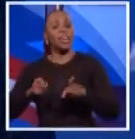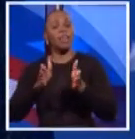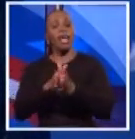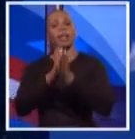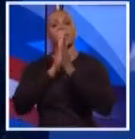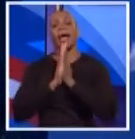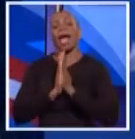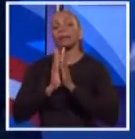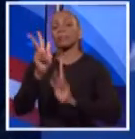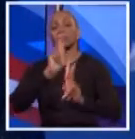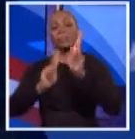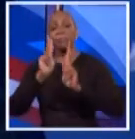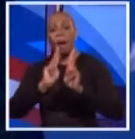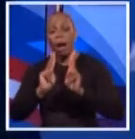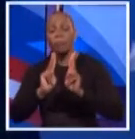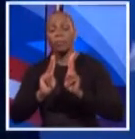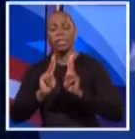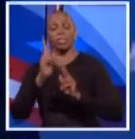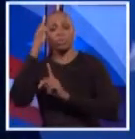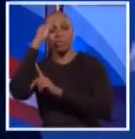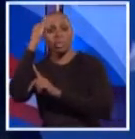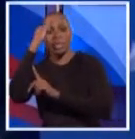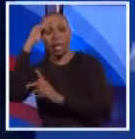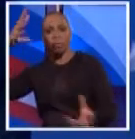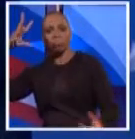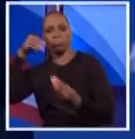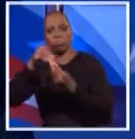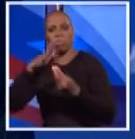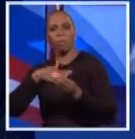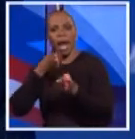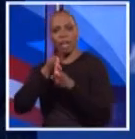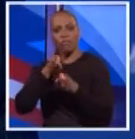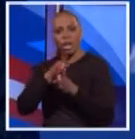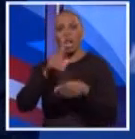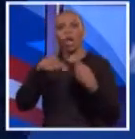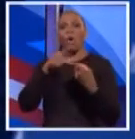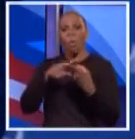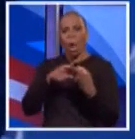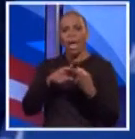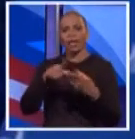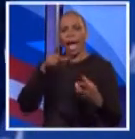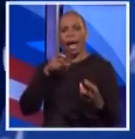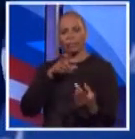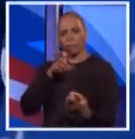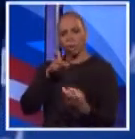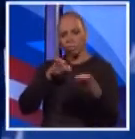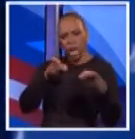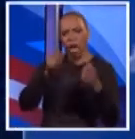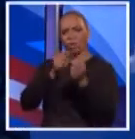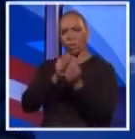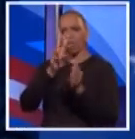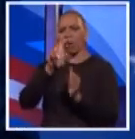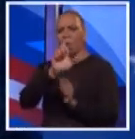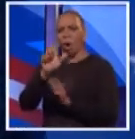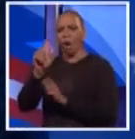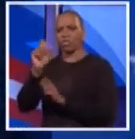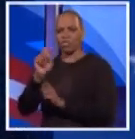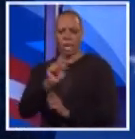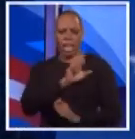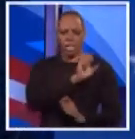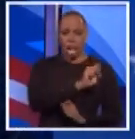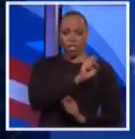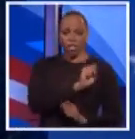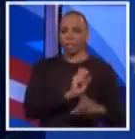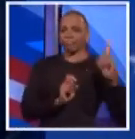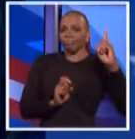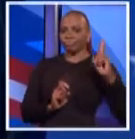the public to consider and weigh the totality of my career. When I took on Wall Street, Mr. Stringer was on the sidelines. When I stood up to the big banks